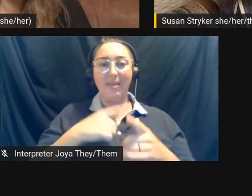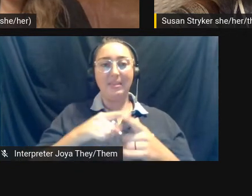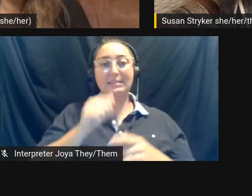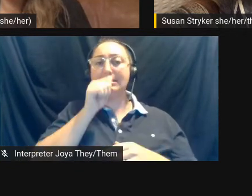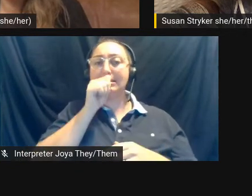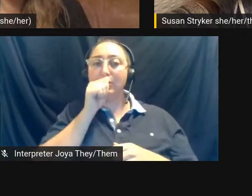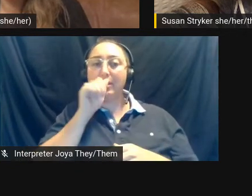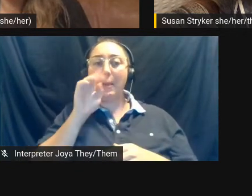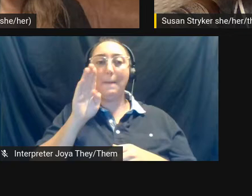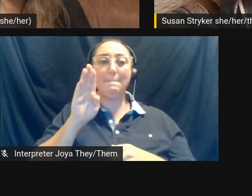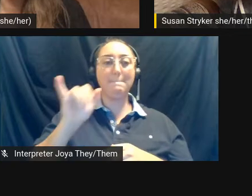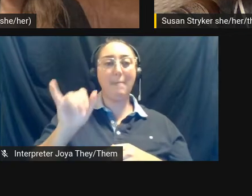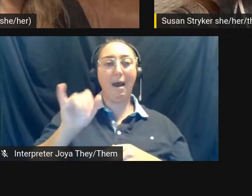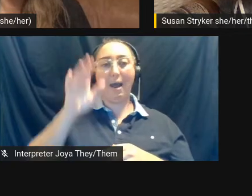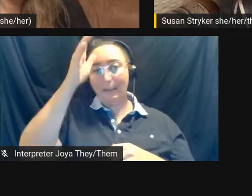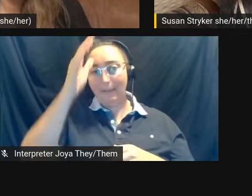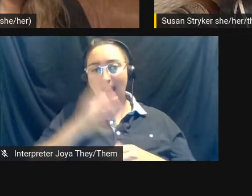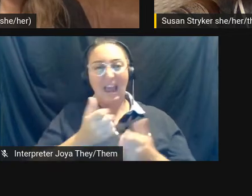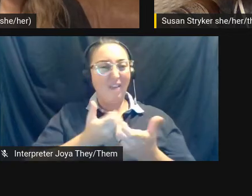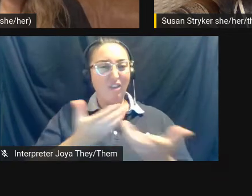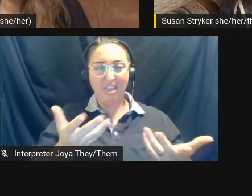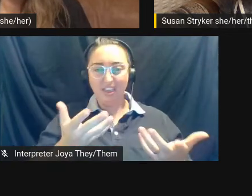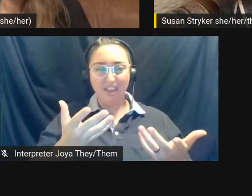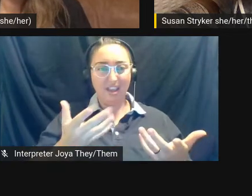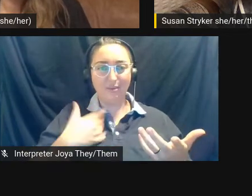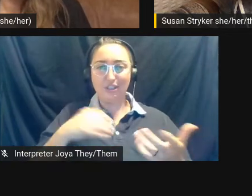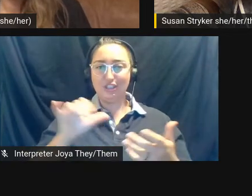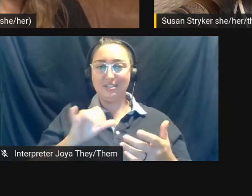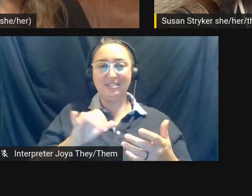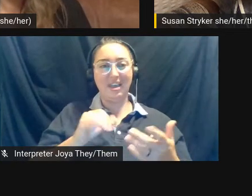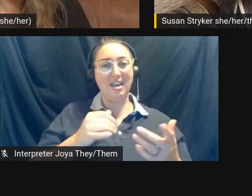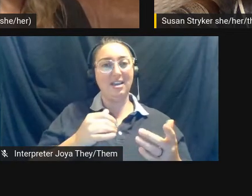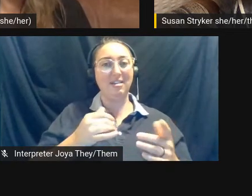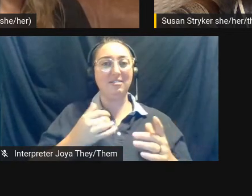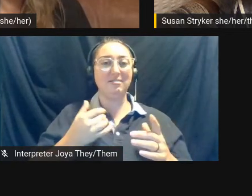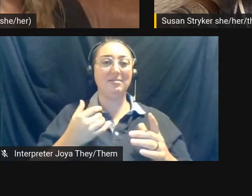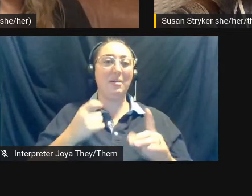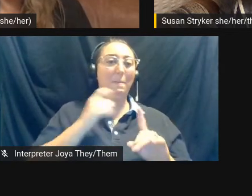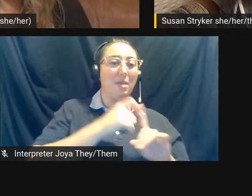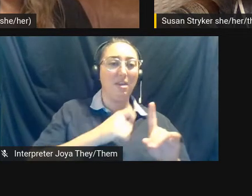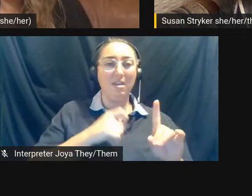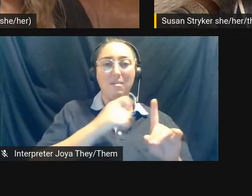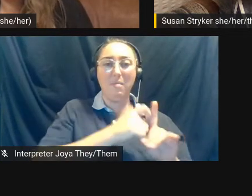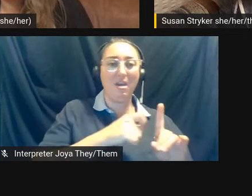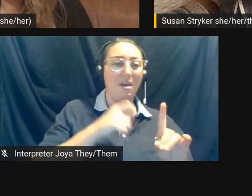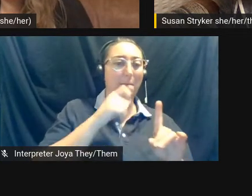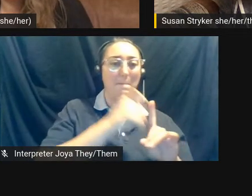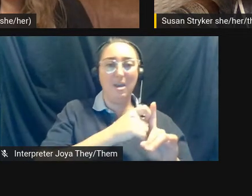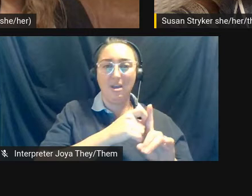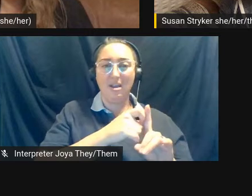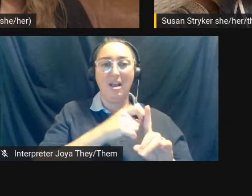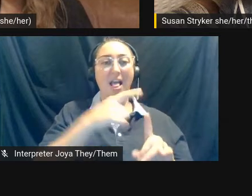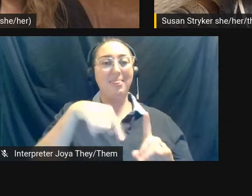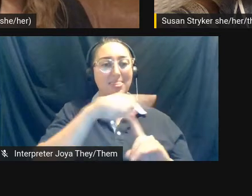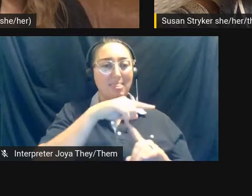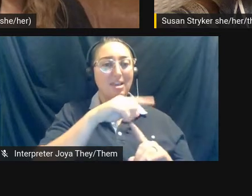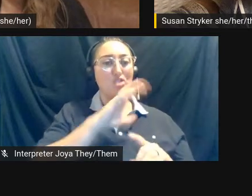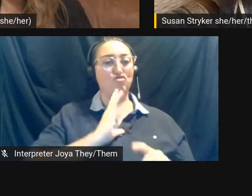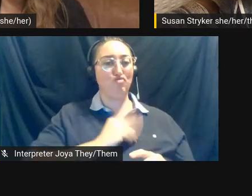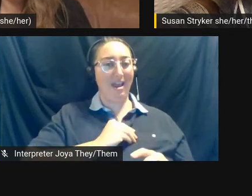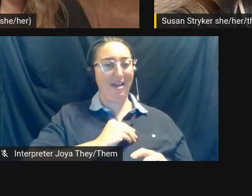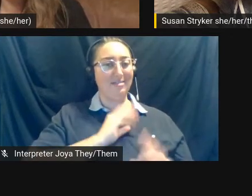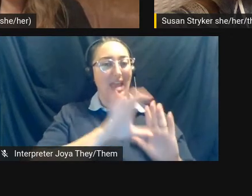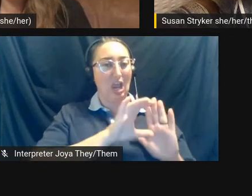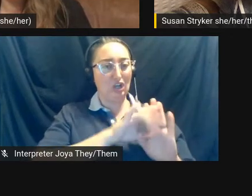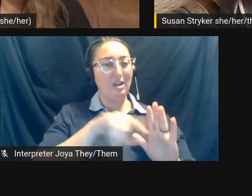bisexual men, like everything was just like a jab at the trans characters that they